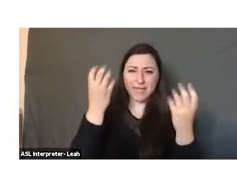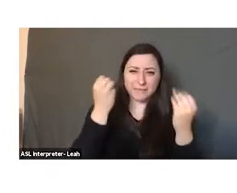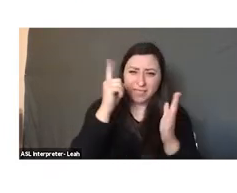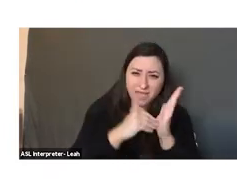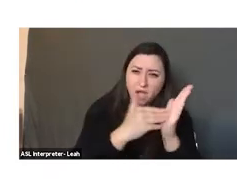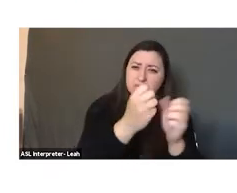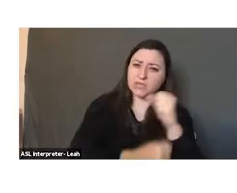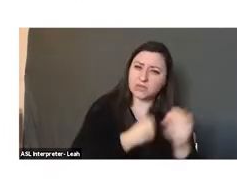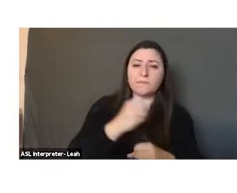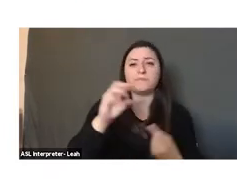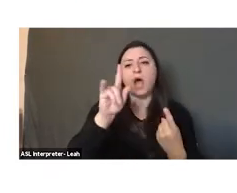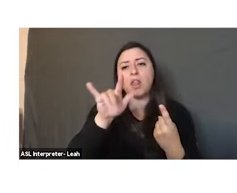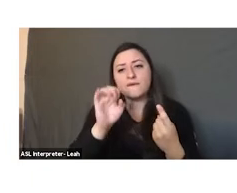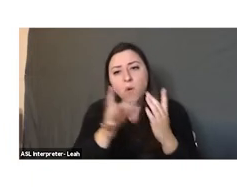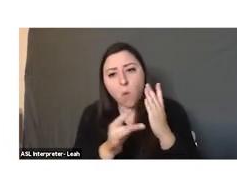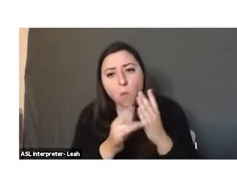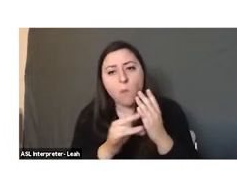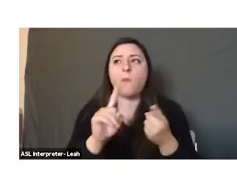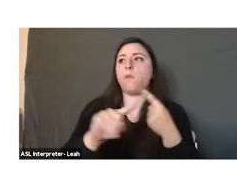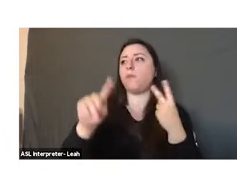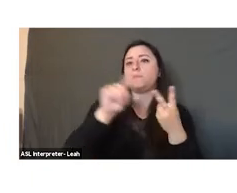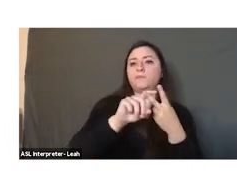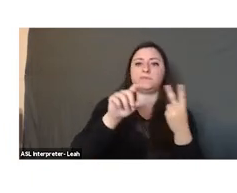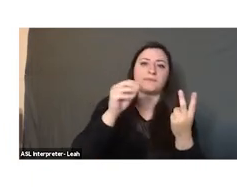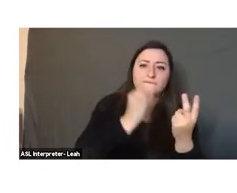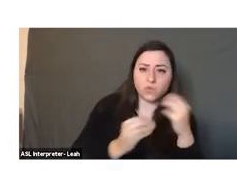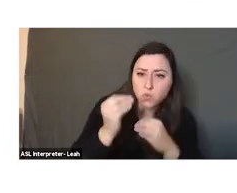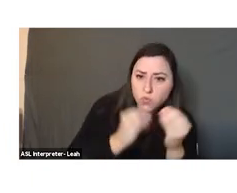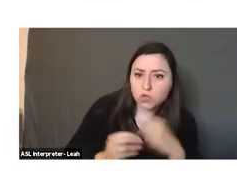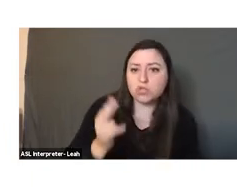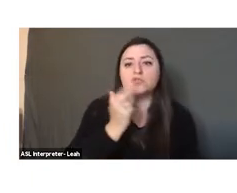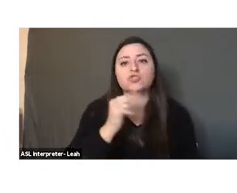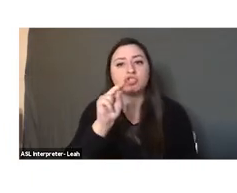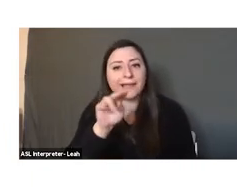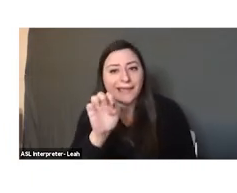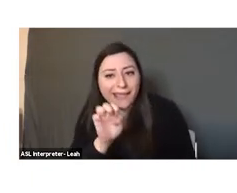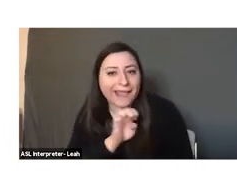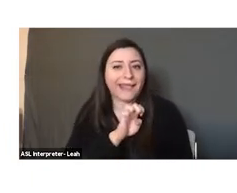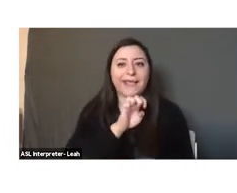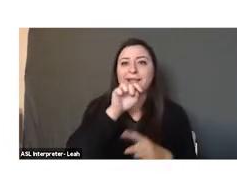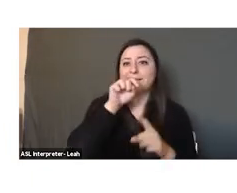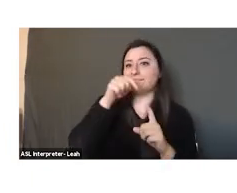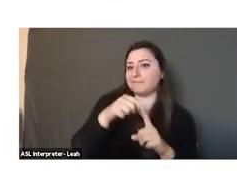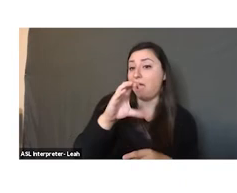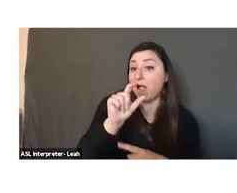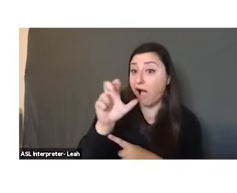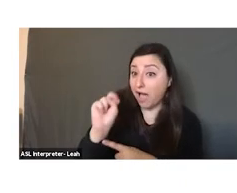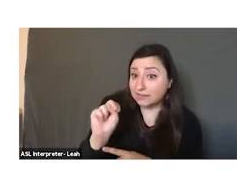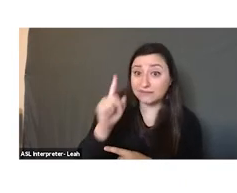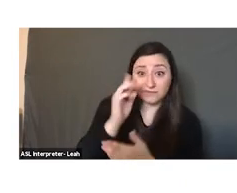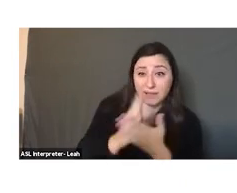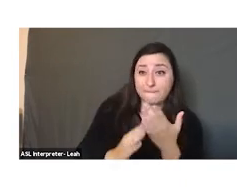producing olive oil, cereal, fruits, sugar cane, even cotton in some parts of Lebanon,